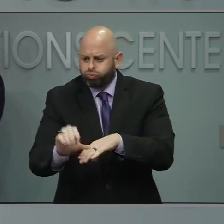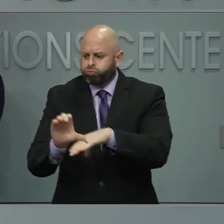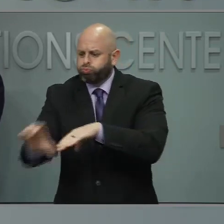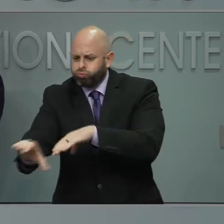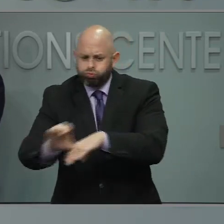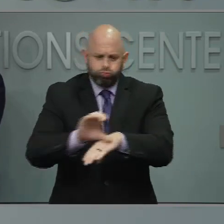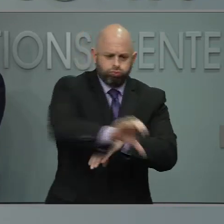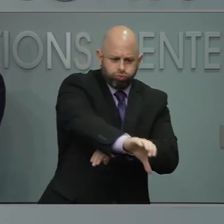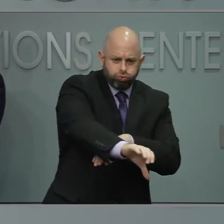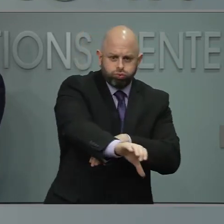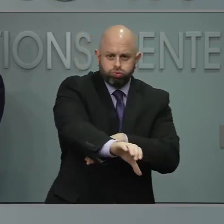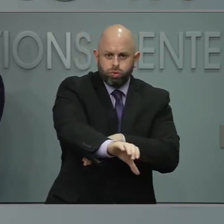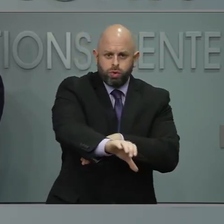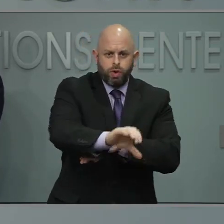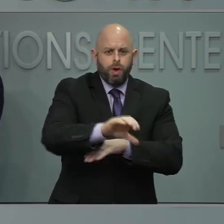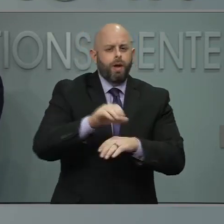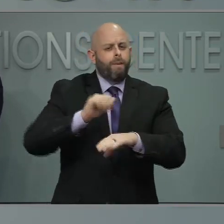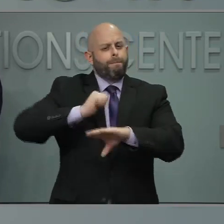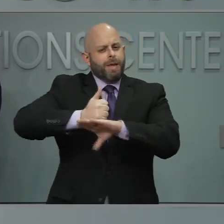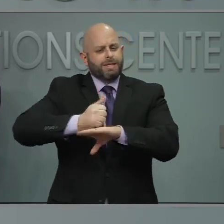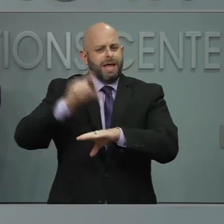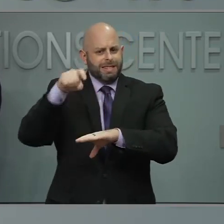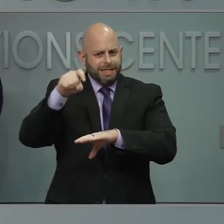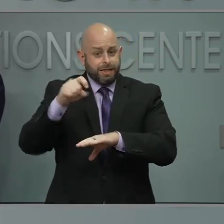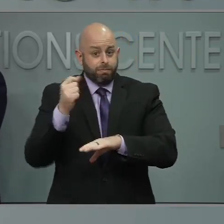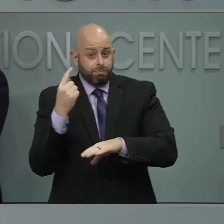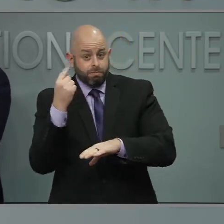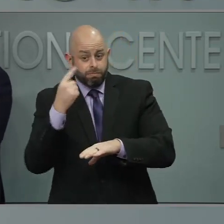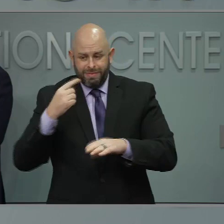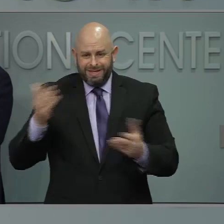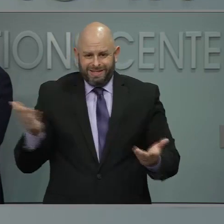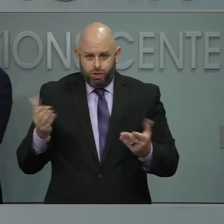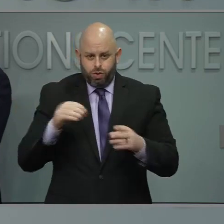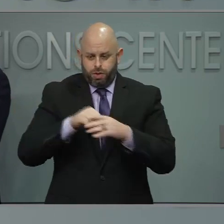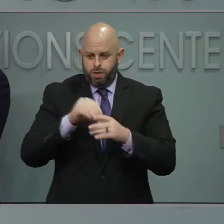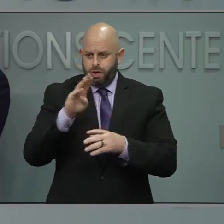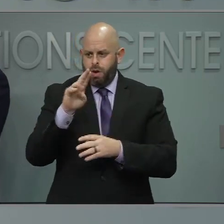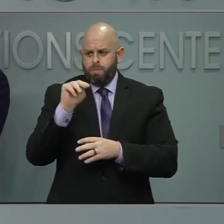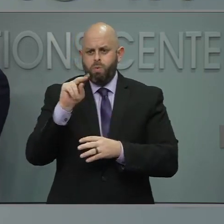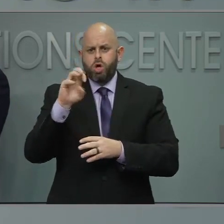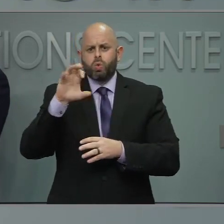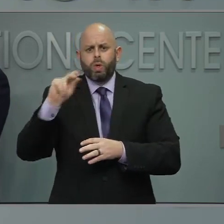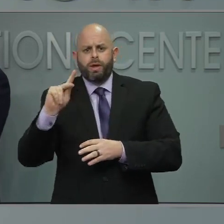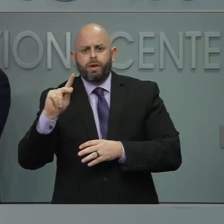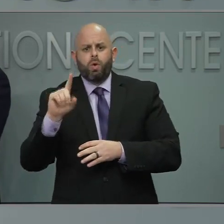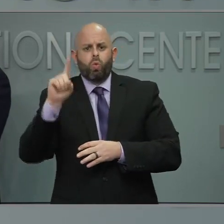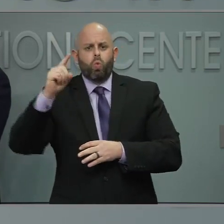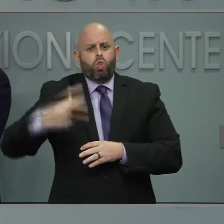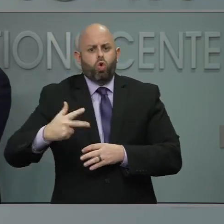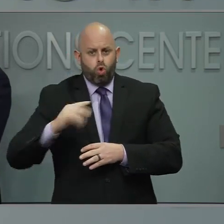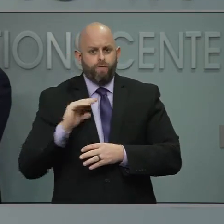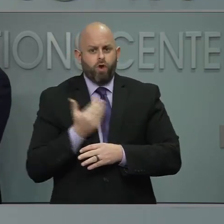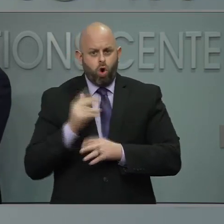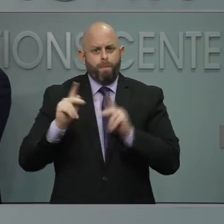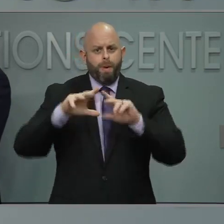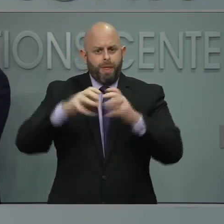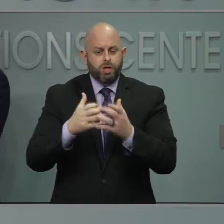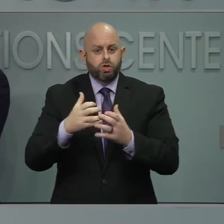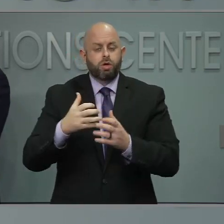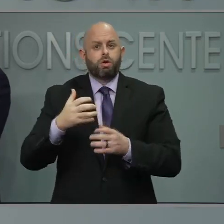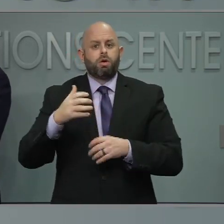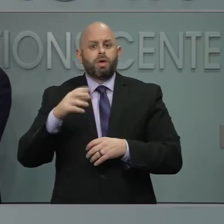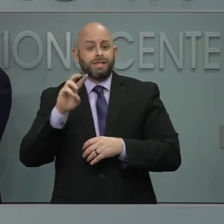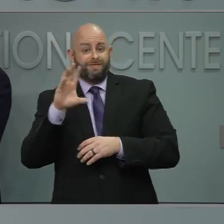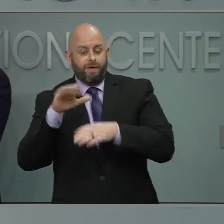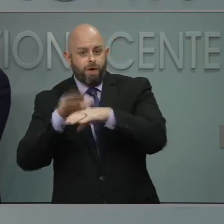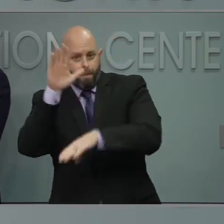Brunswick County, one-third of the population is 65 and up, and they've administered around the same amount of vaccine as Johnston County, which is much